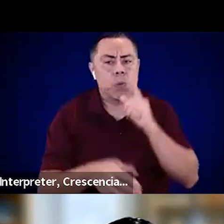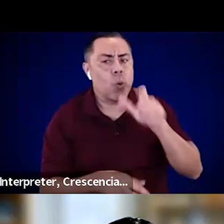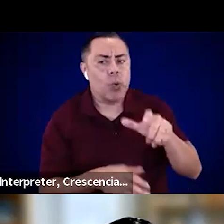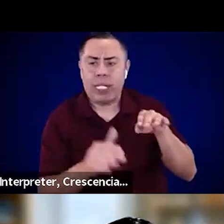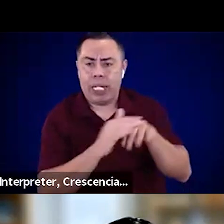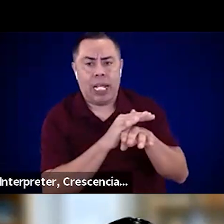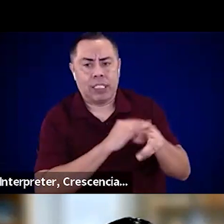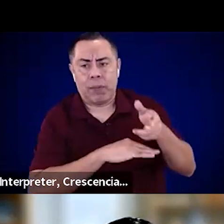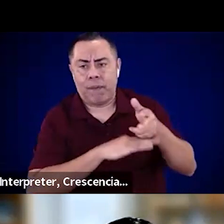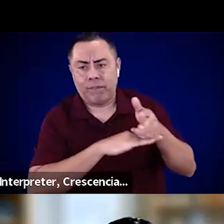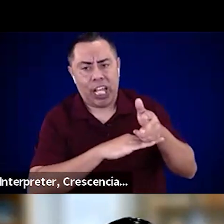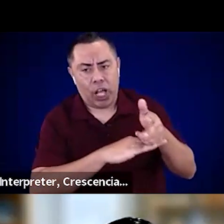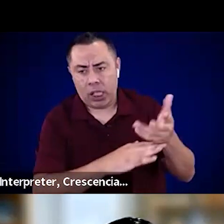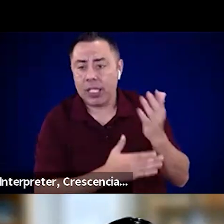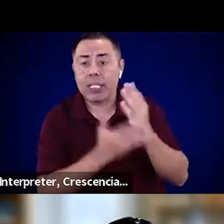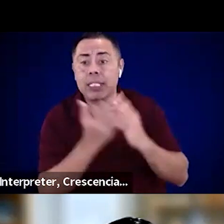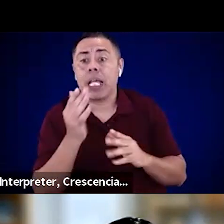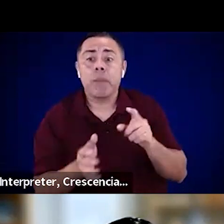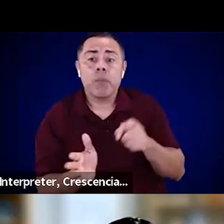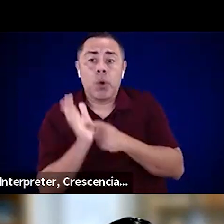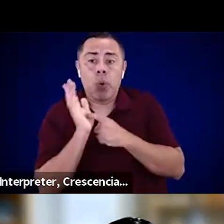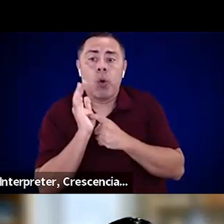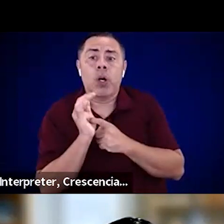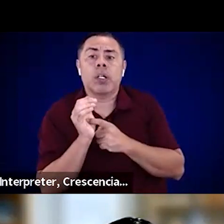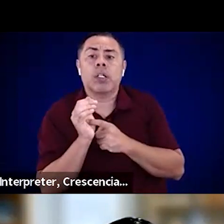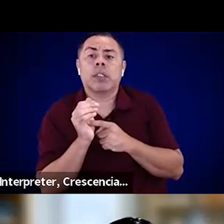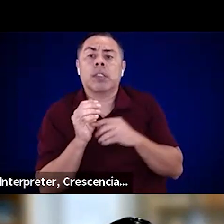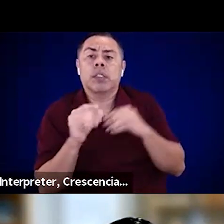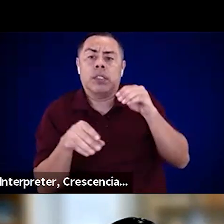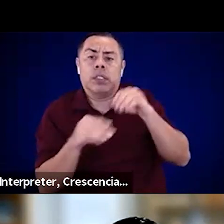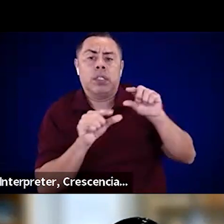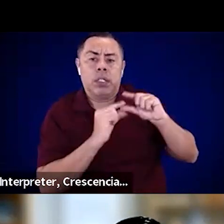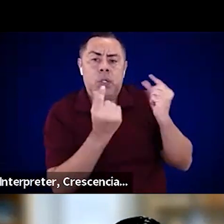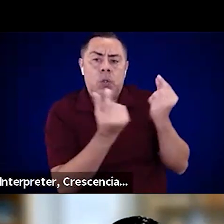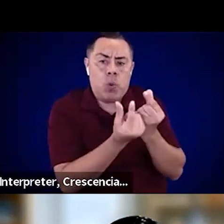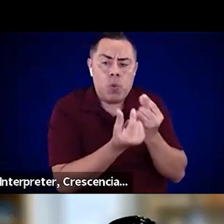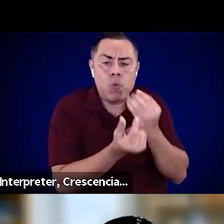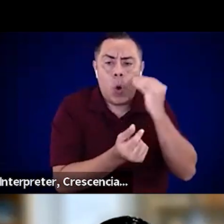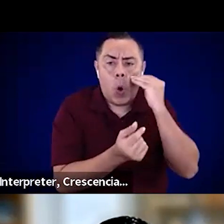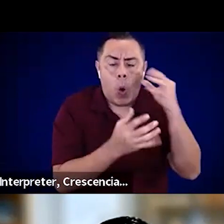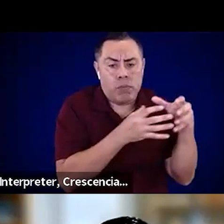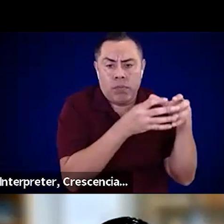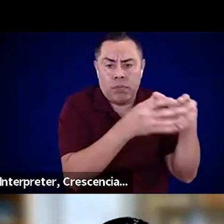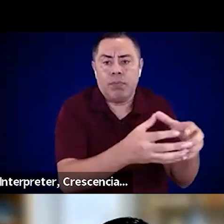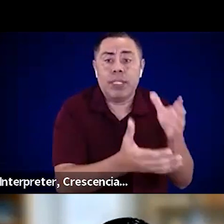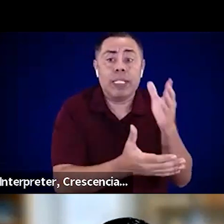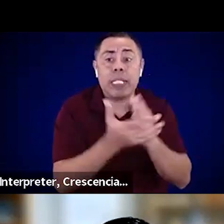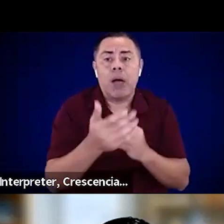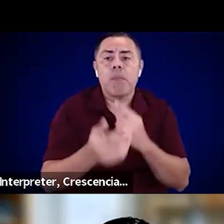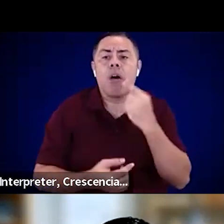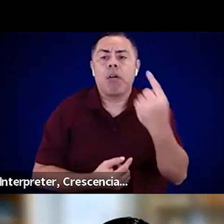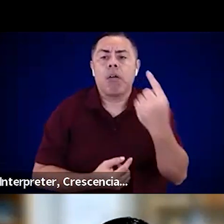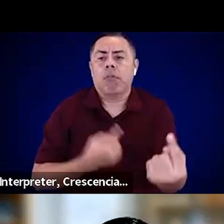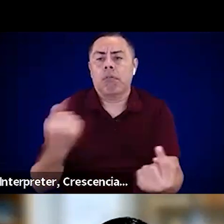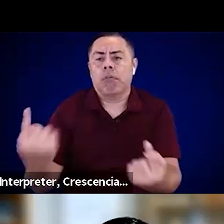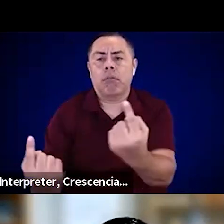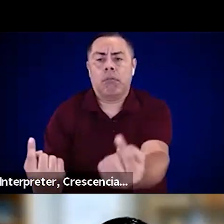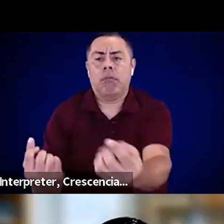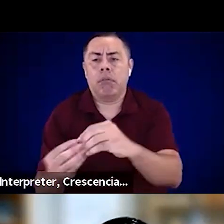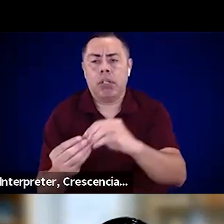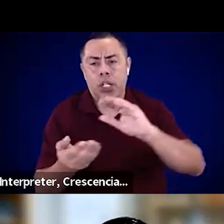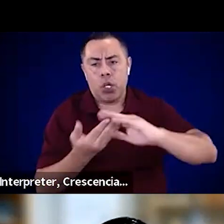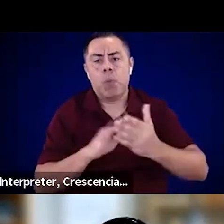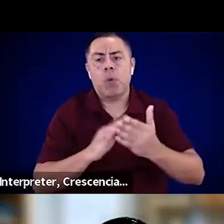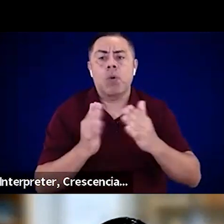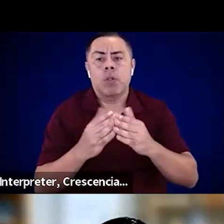evacuated through congregate living arrangements and others that are spread out through the community in individual